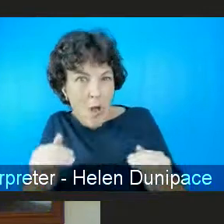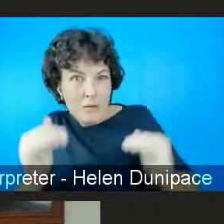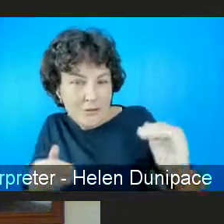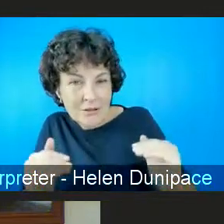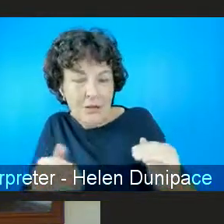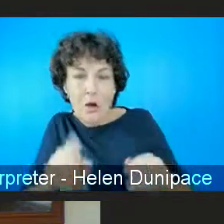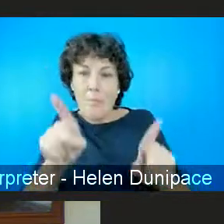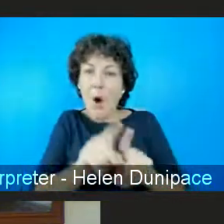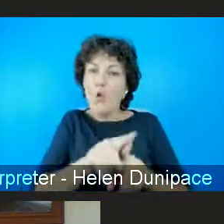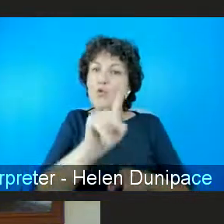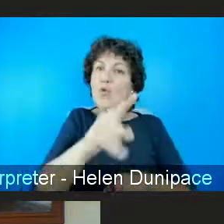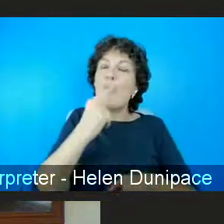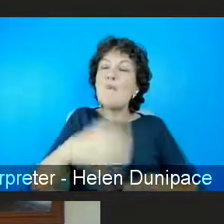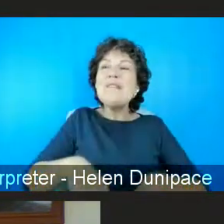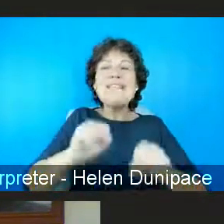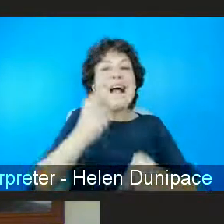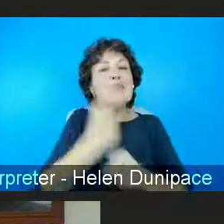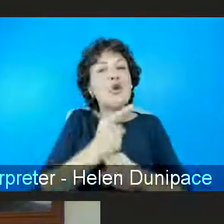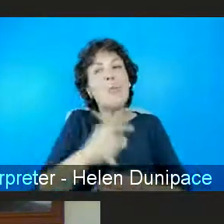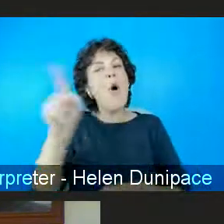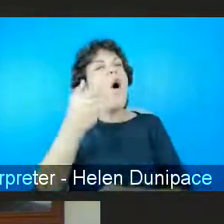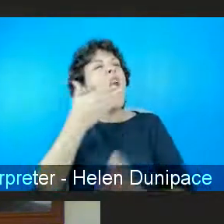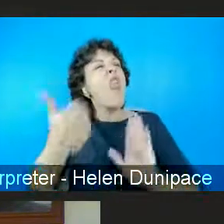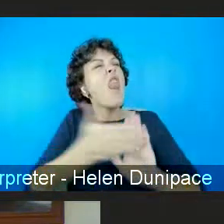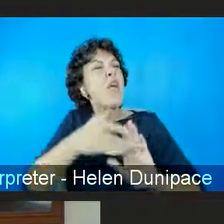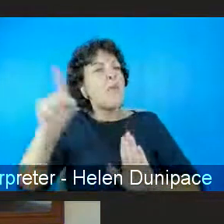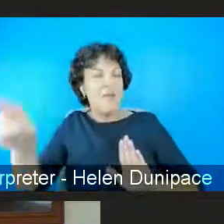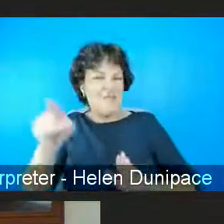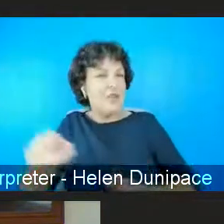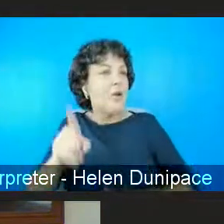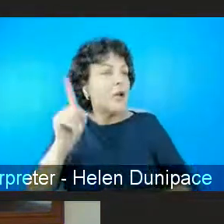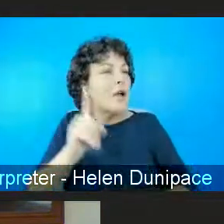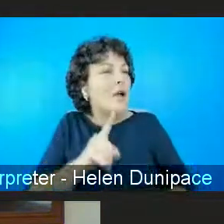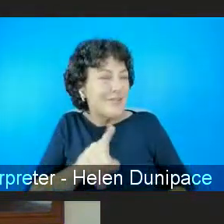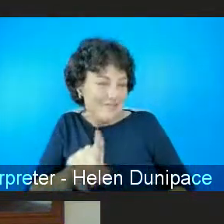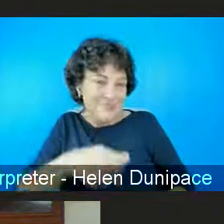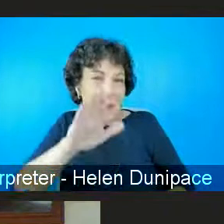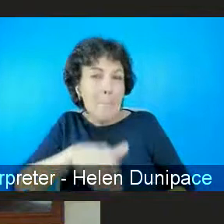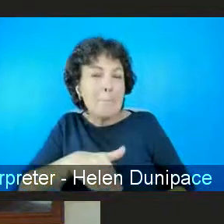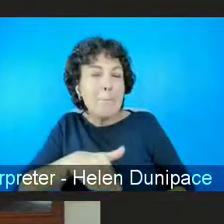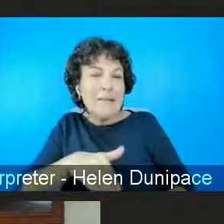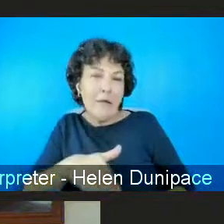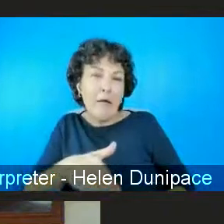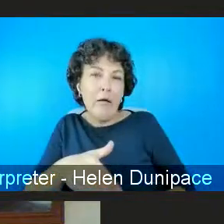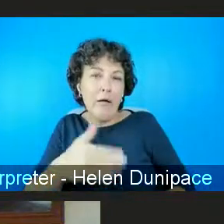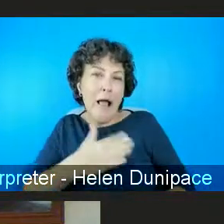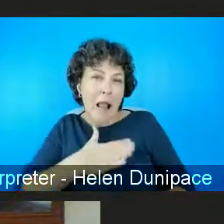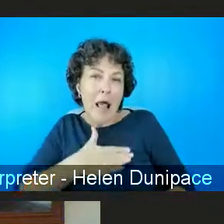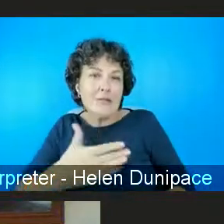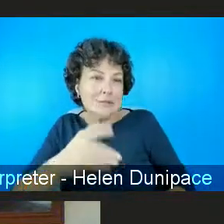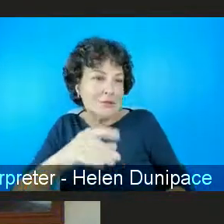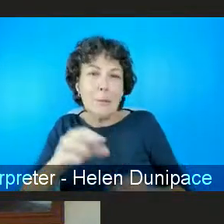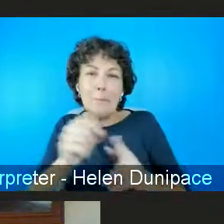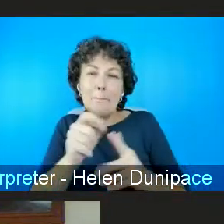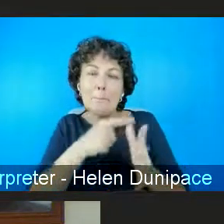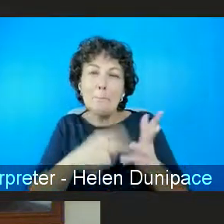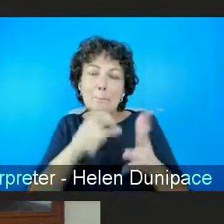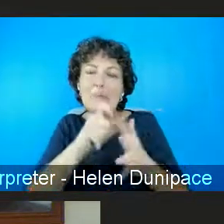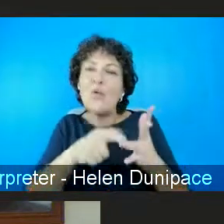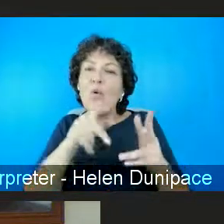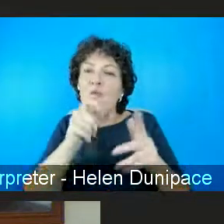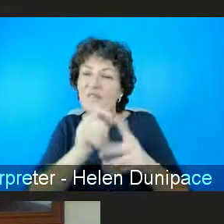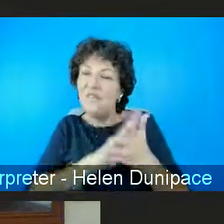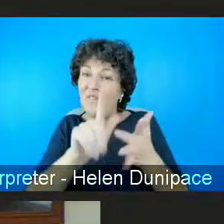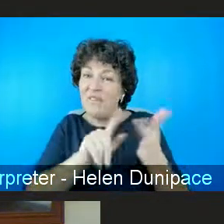stopping talking about gender so if we can see children over here and women over here you know they're separate issues so it's